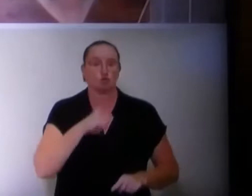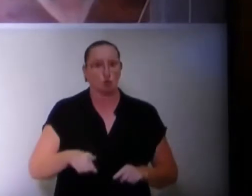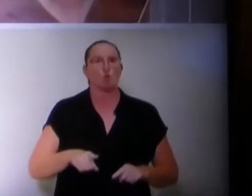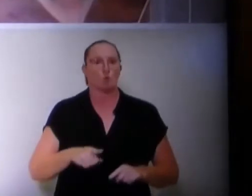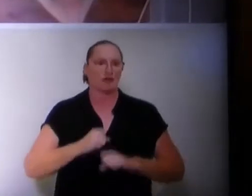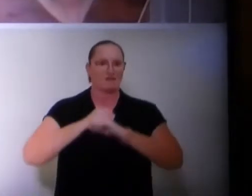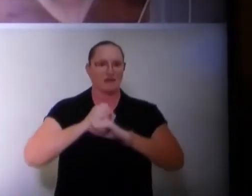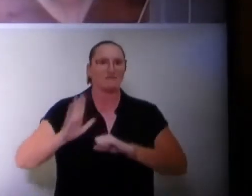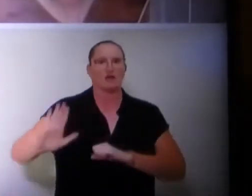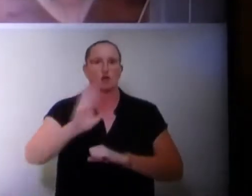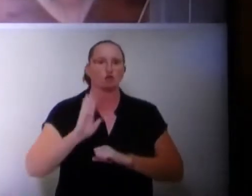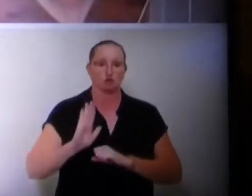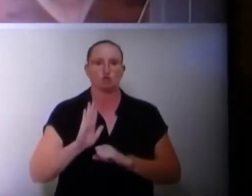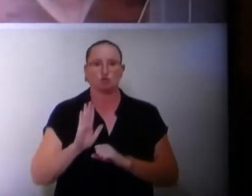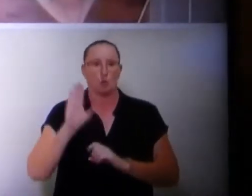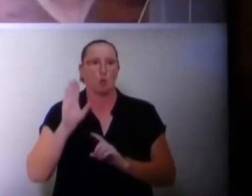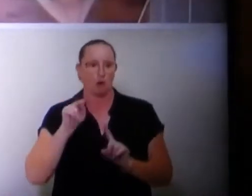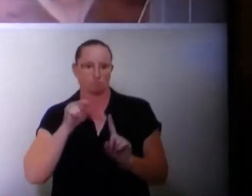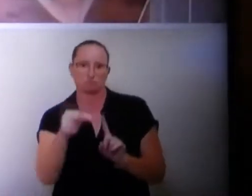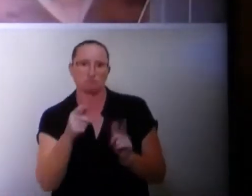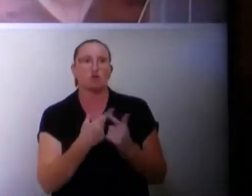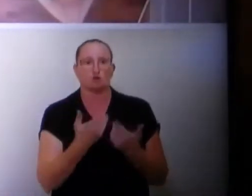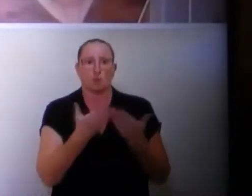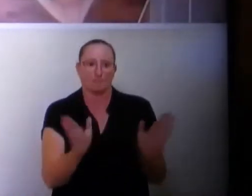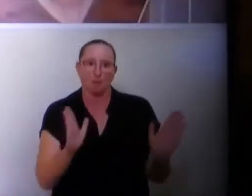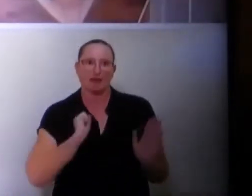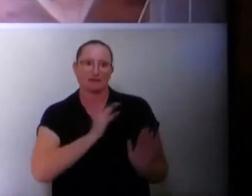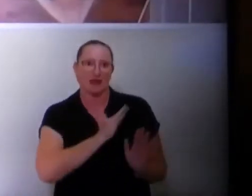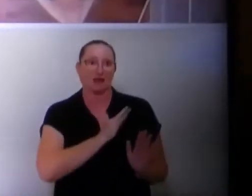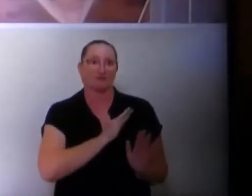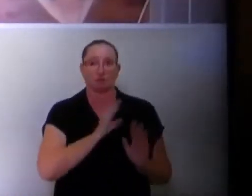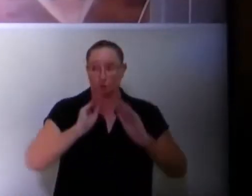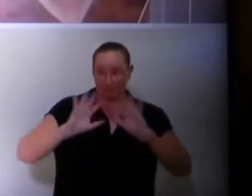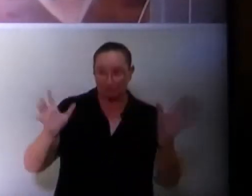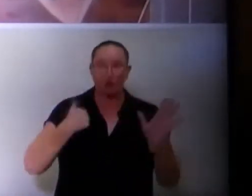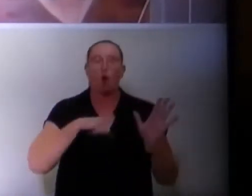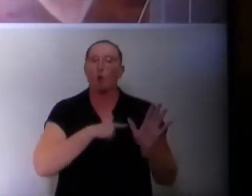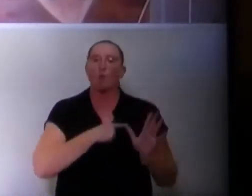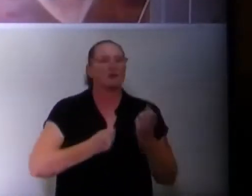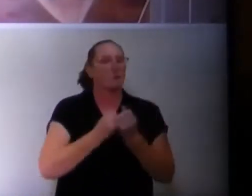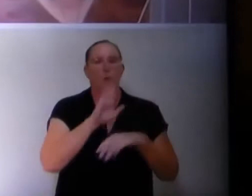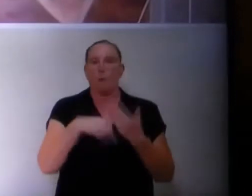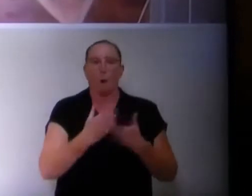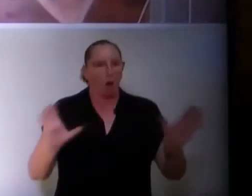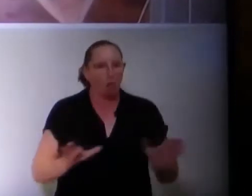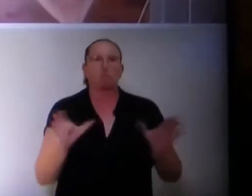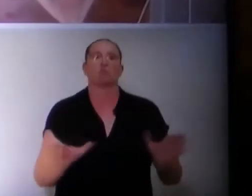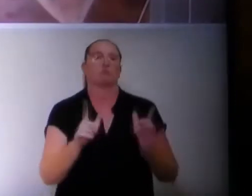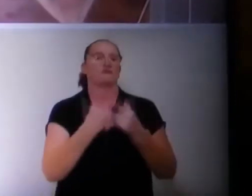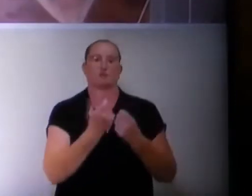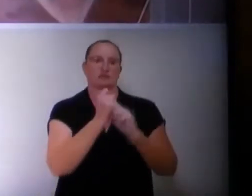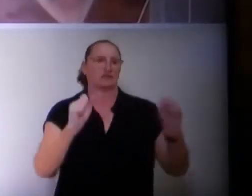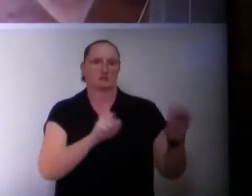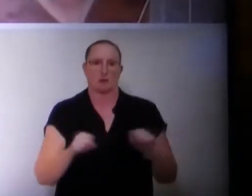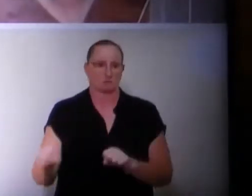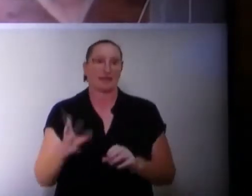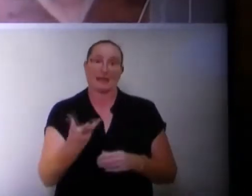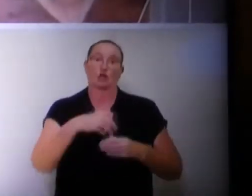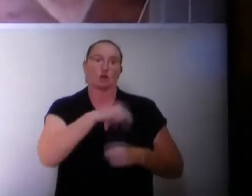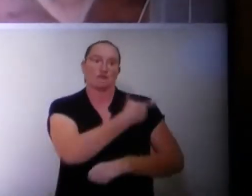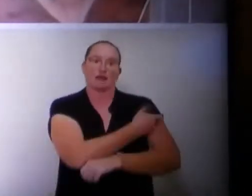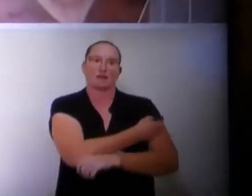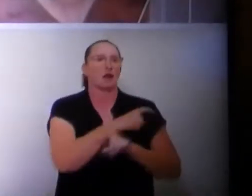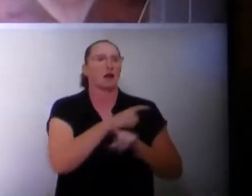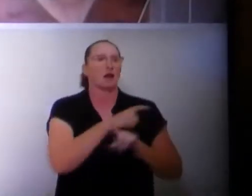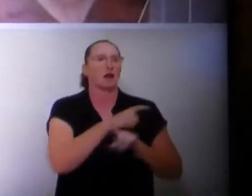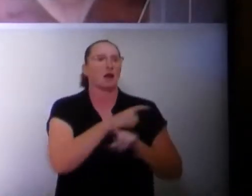confirm your position to the public and staff. To be clear, we support all efforts to make our school's staff and students as safe as possible, including vaccines, but